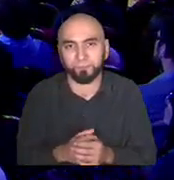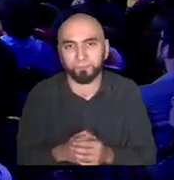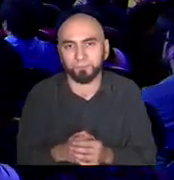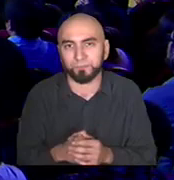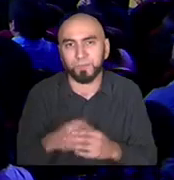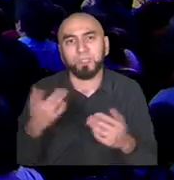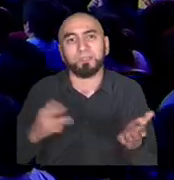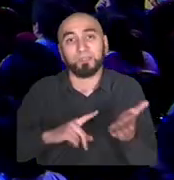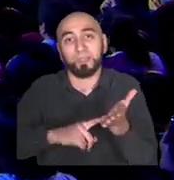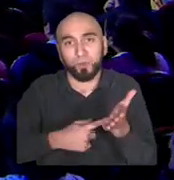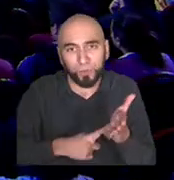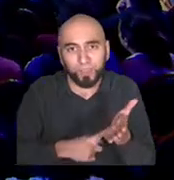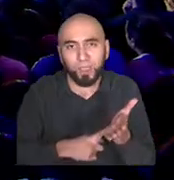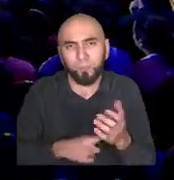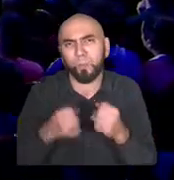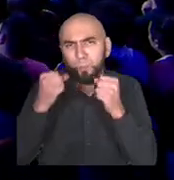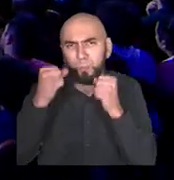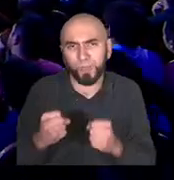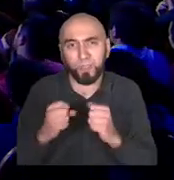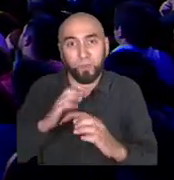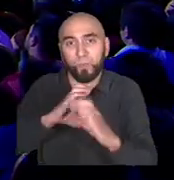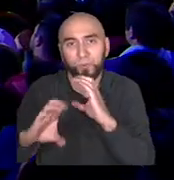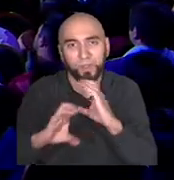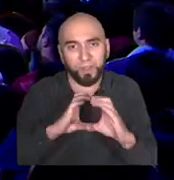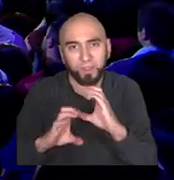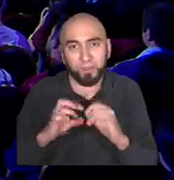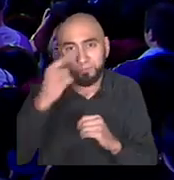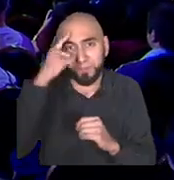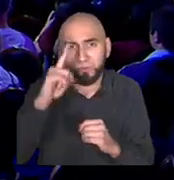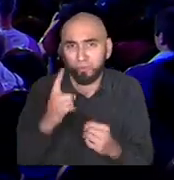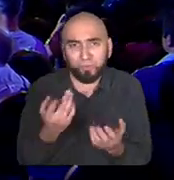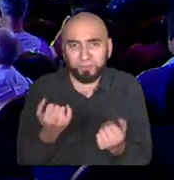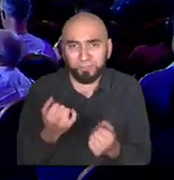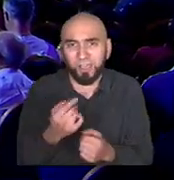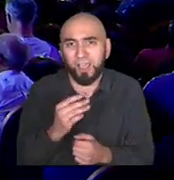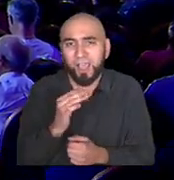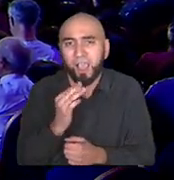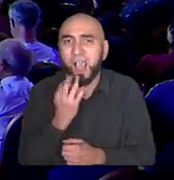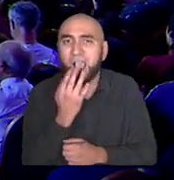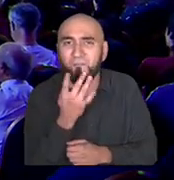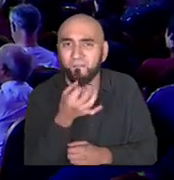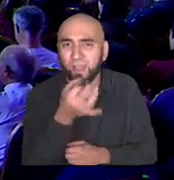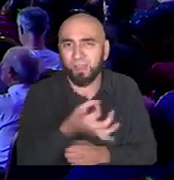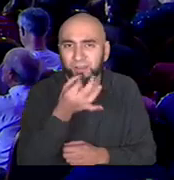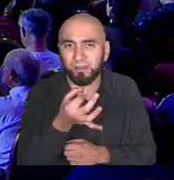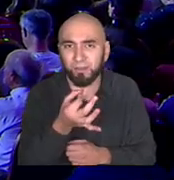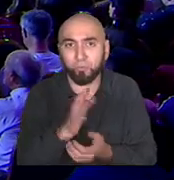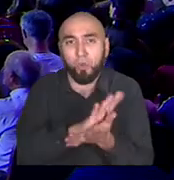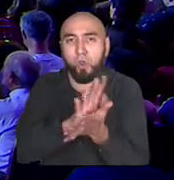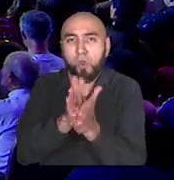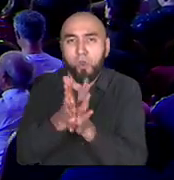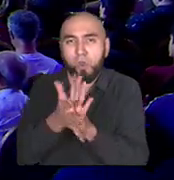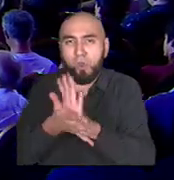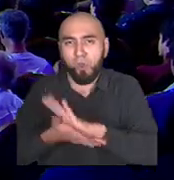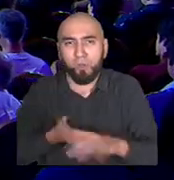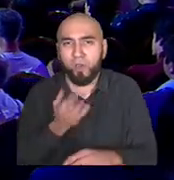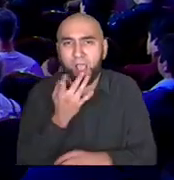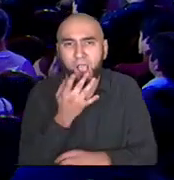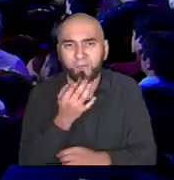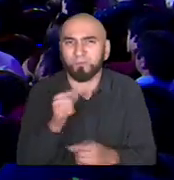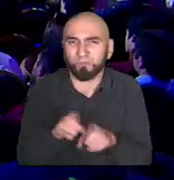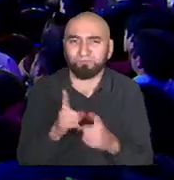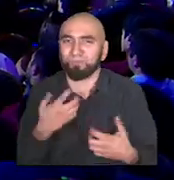Technology can communicate, but it doesn't need to speak. We don't want everything to speak at us. It's really annoying. It